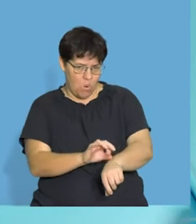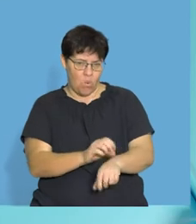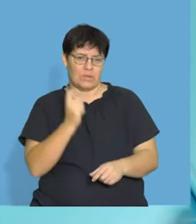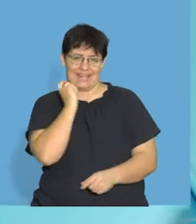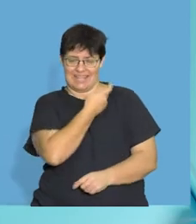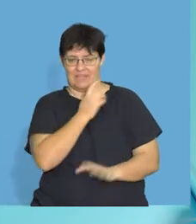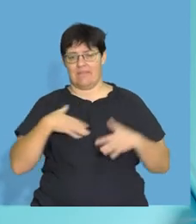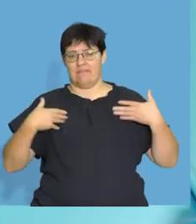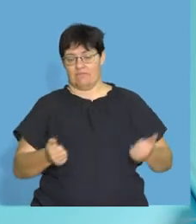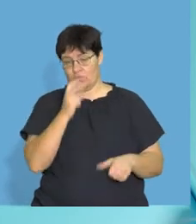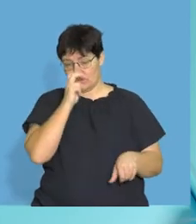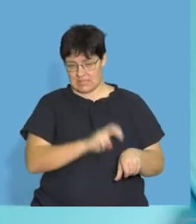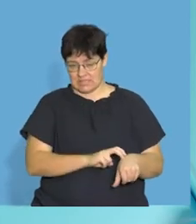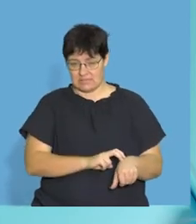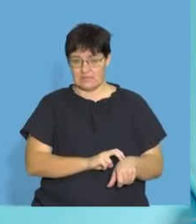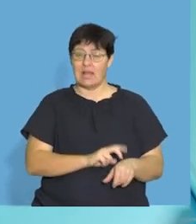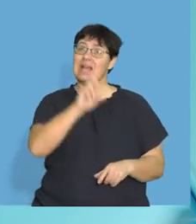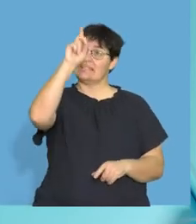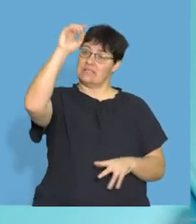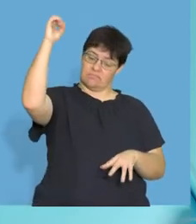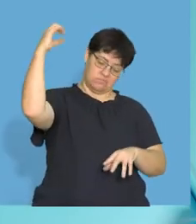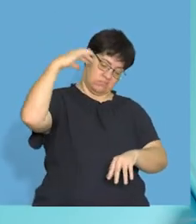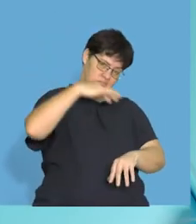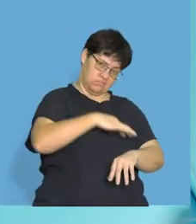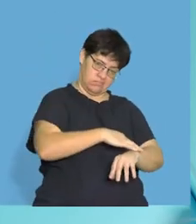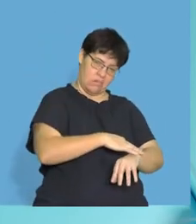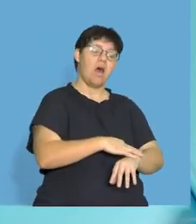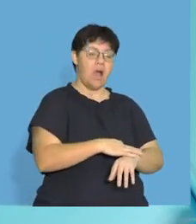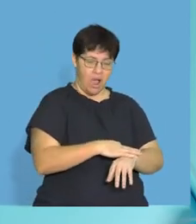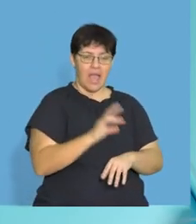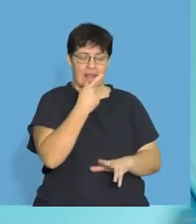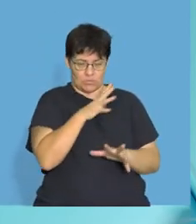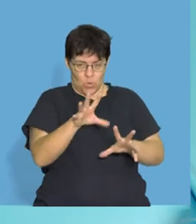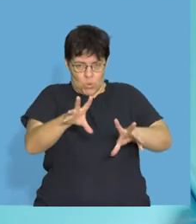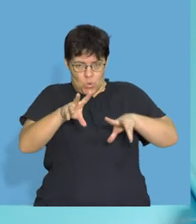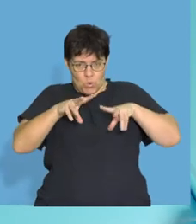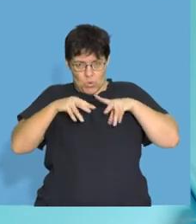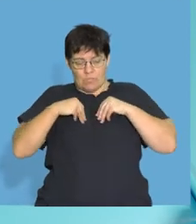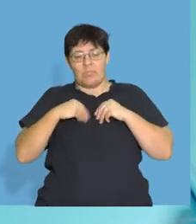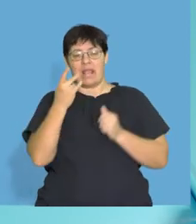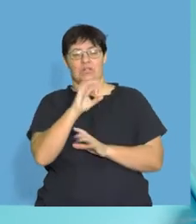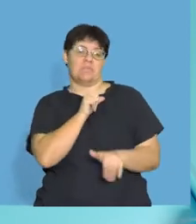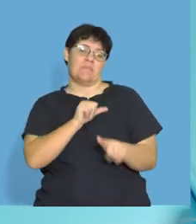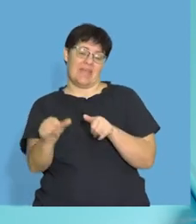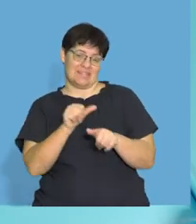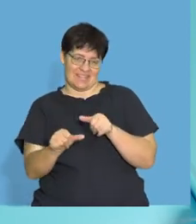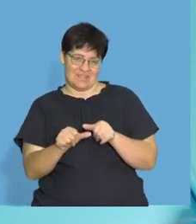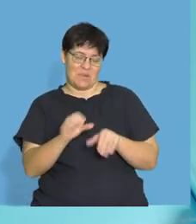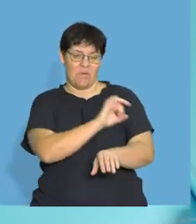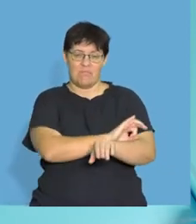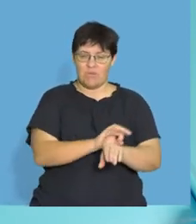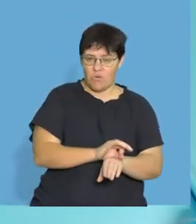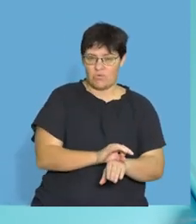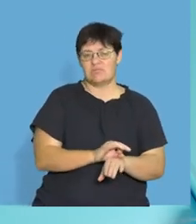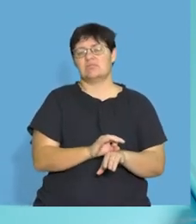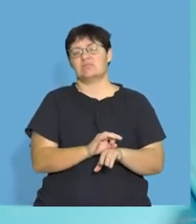bones and teeth, all right? Vitamin D helps with the calcium so that my body can absorb calcium to